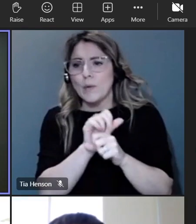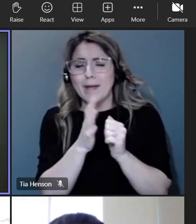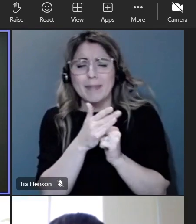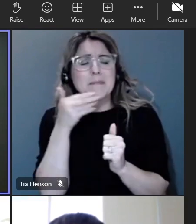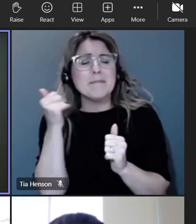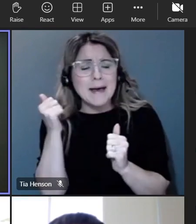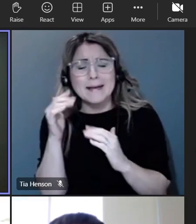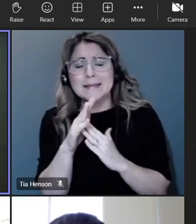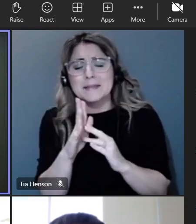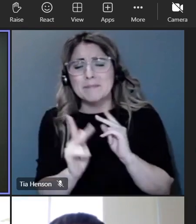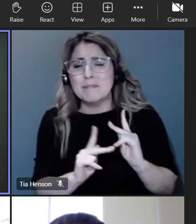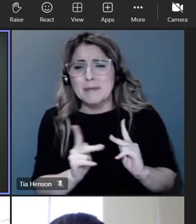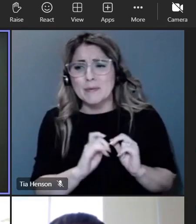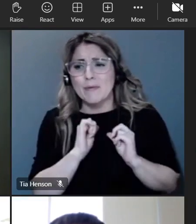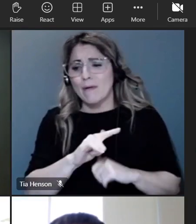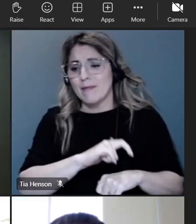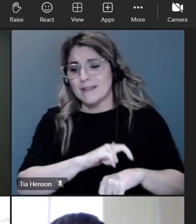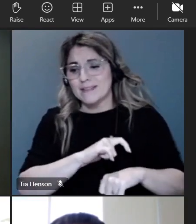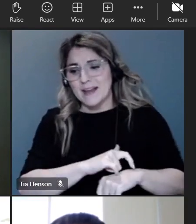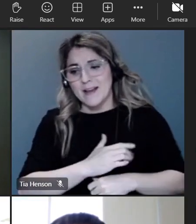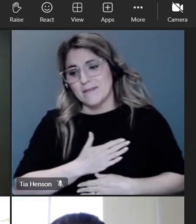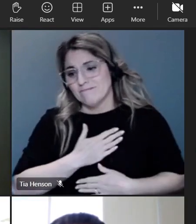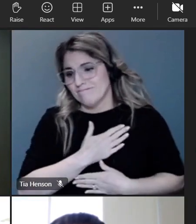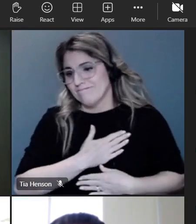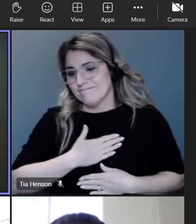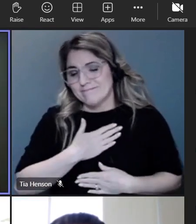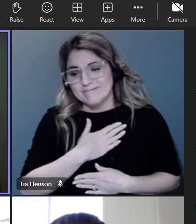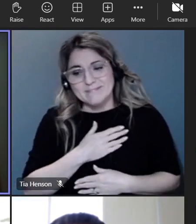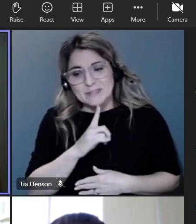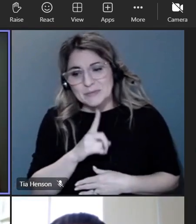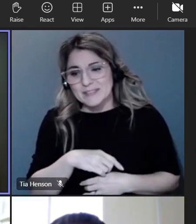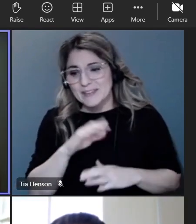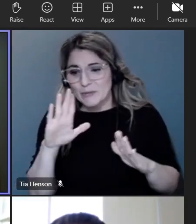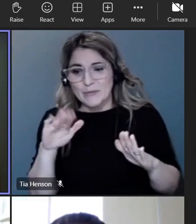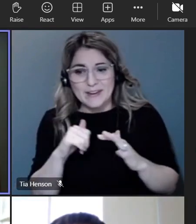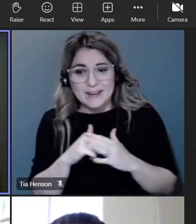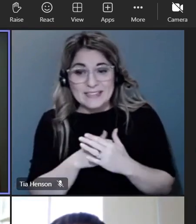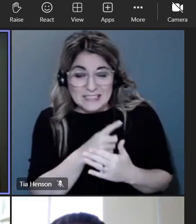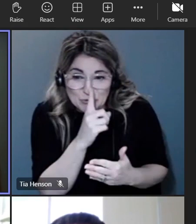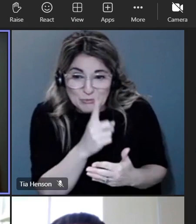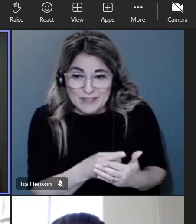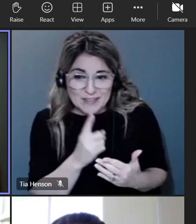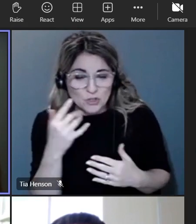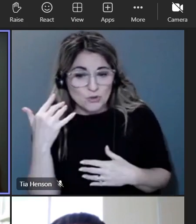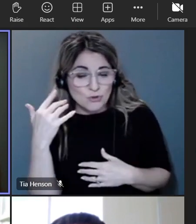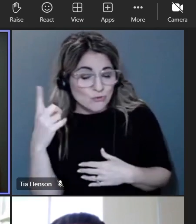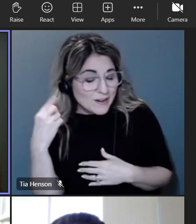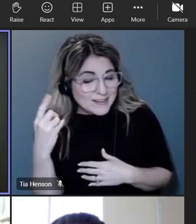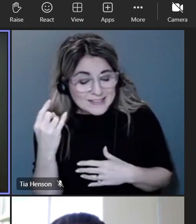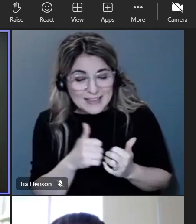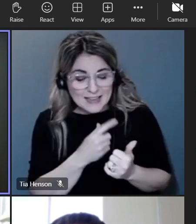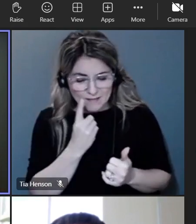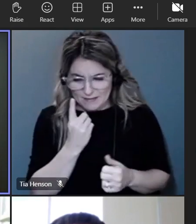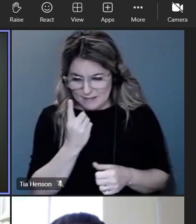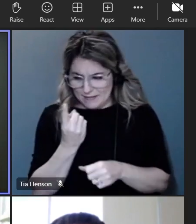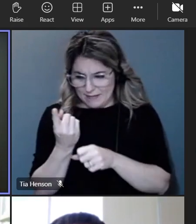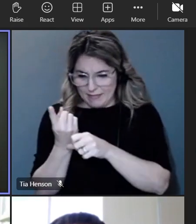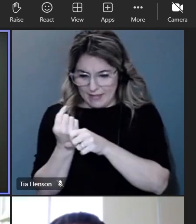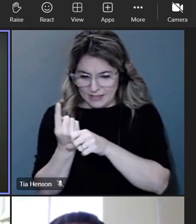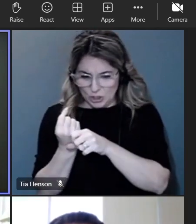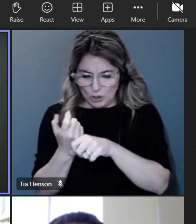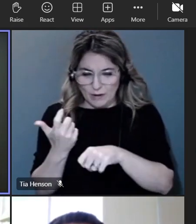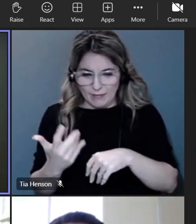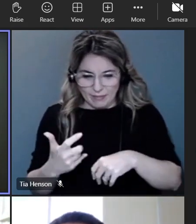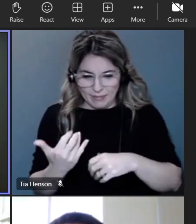people all the time it's it's just so crazy to me I was last year this